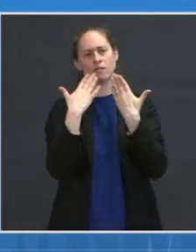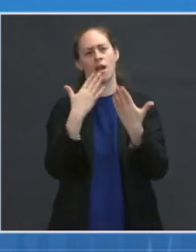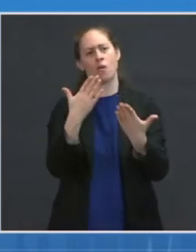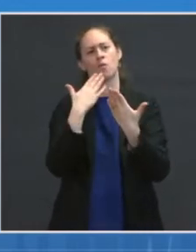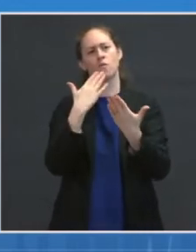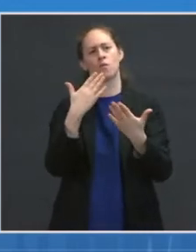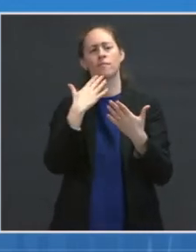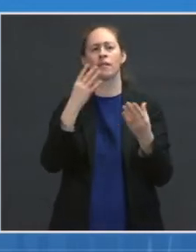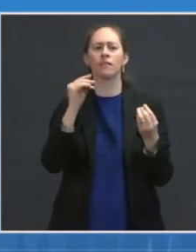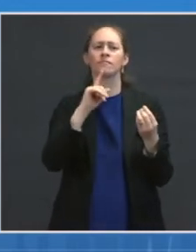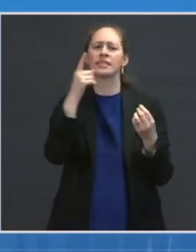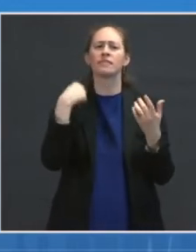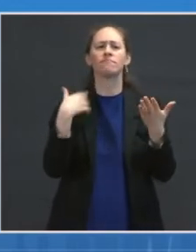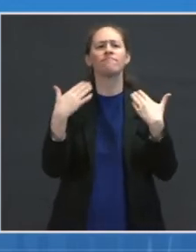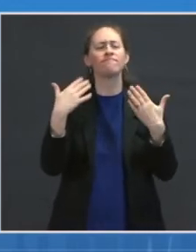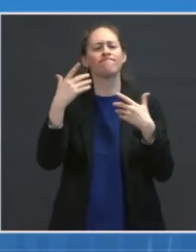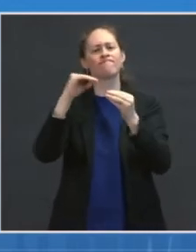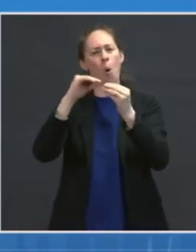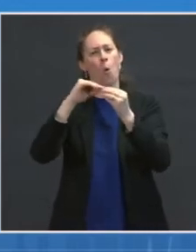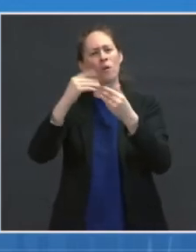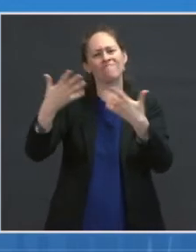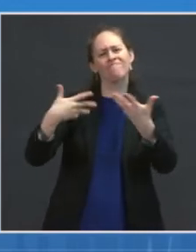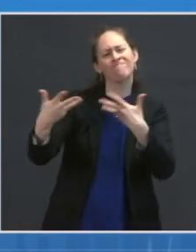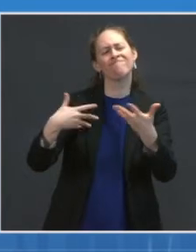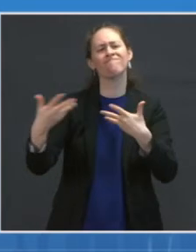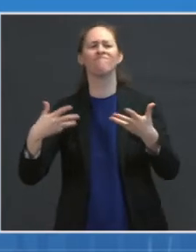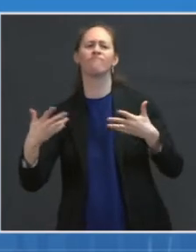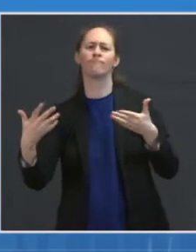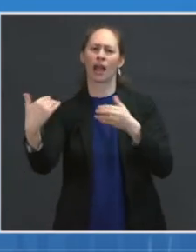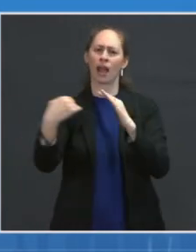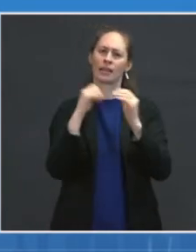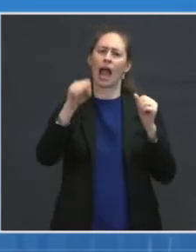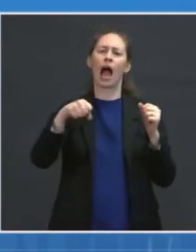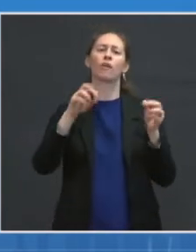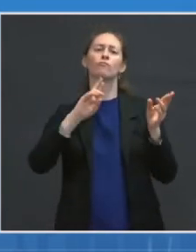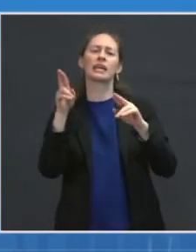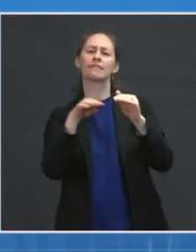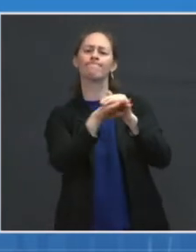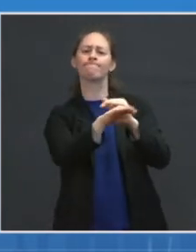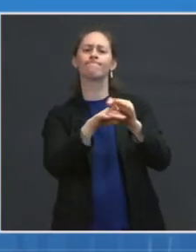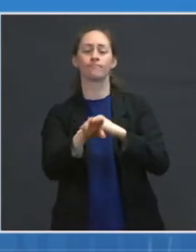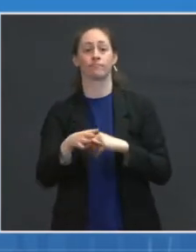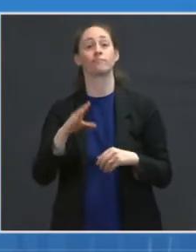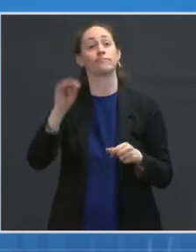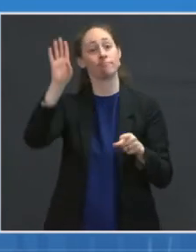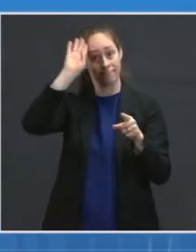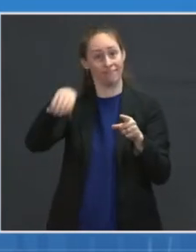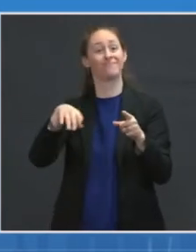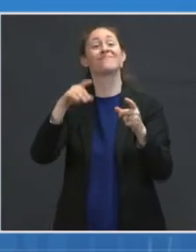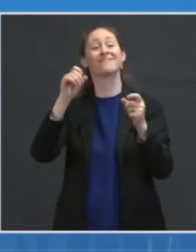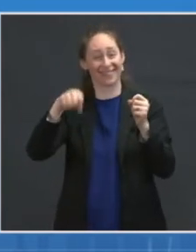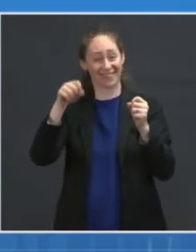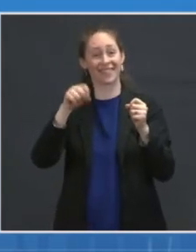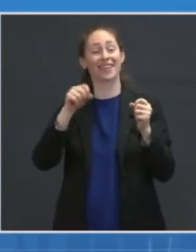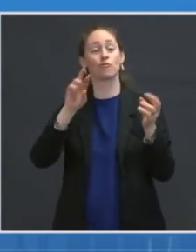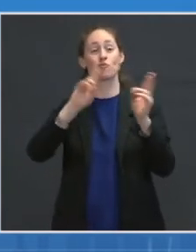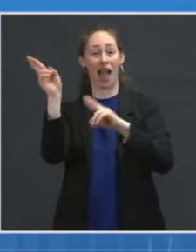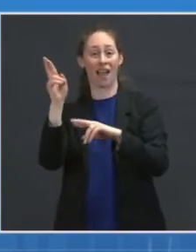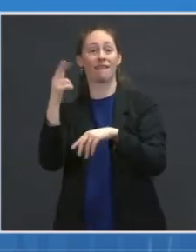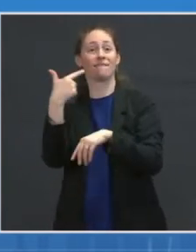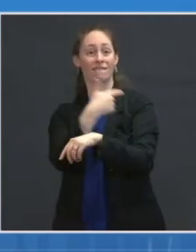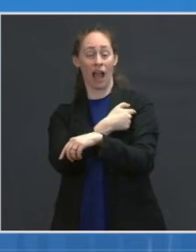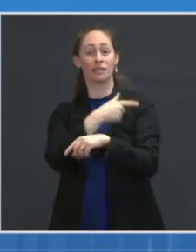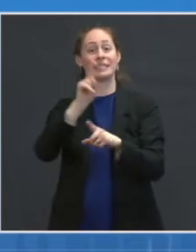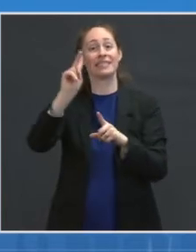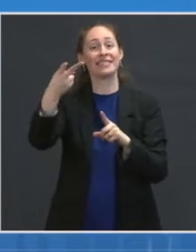vaccines and to assure people that if their vaccine, because of the weather, their second shot has been delayed for a